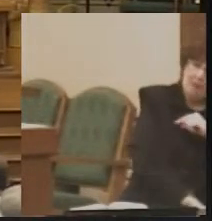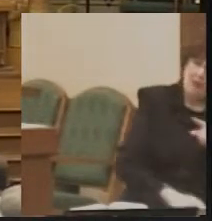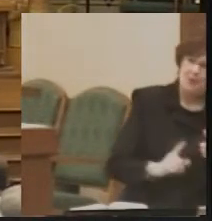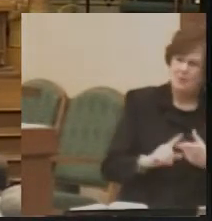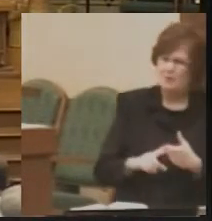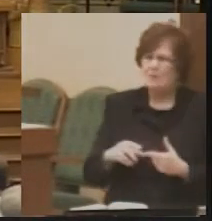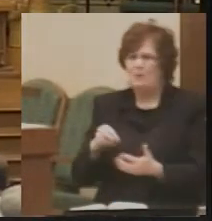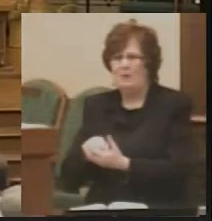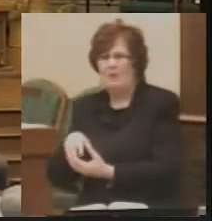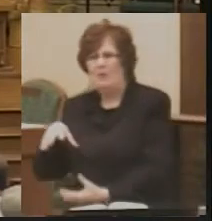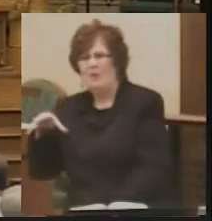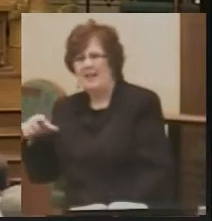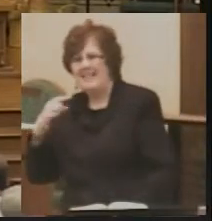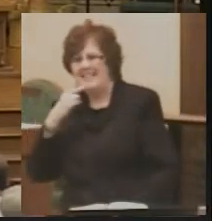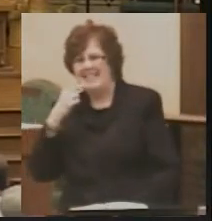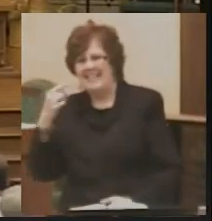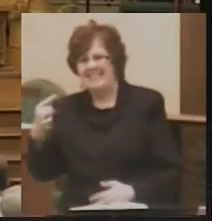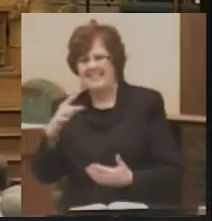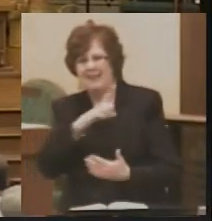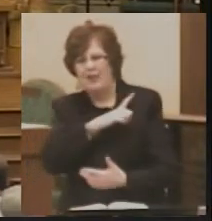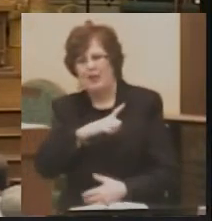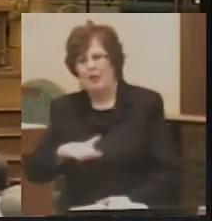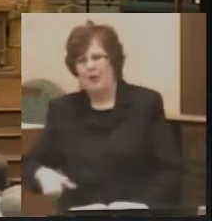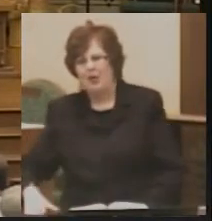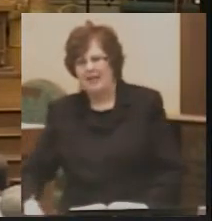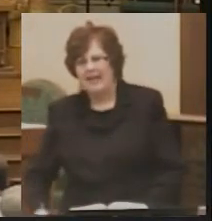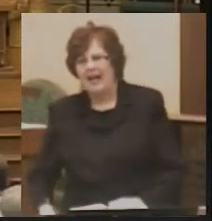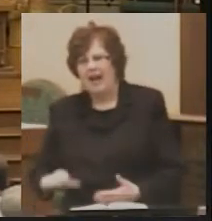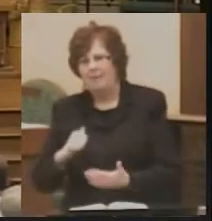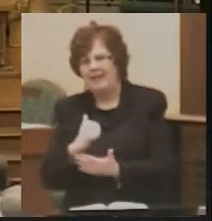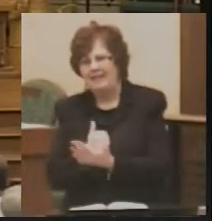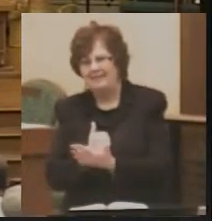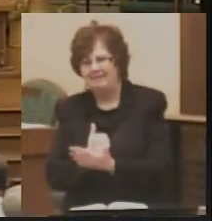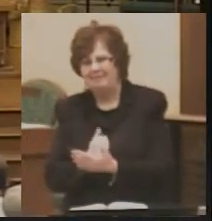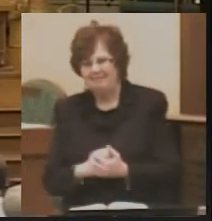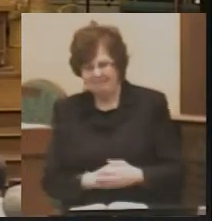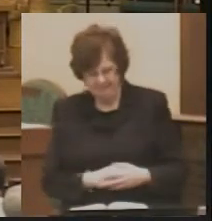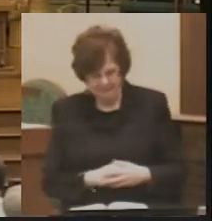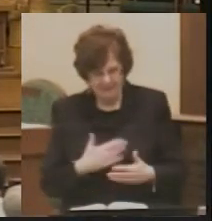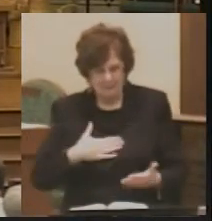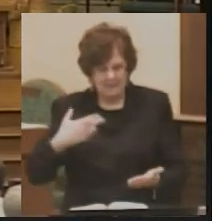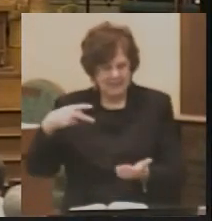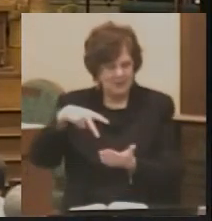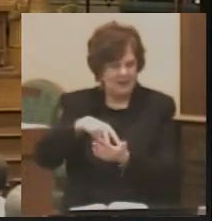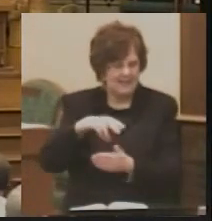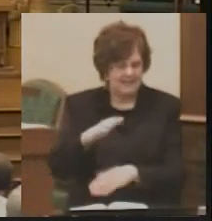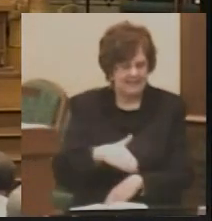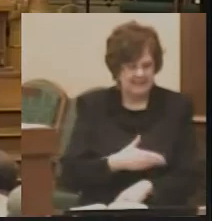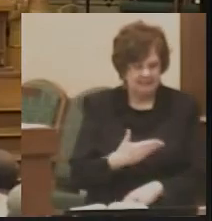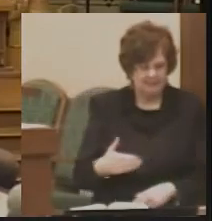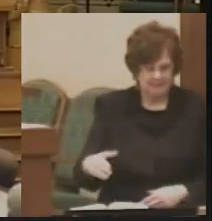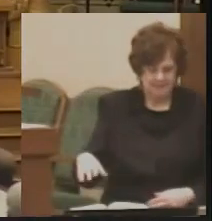greatest says the Lord. Amen. Please rise and sing.